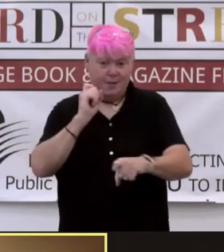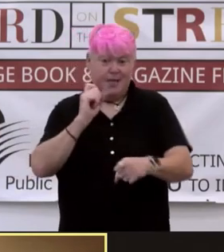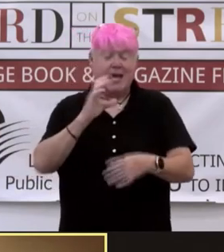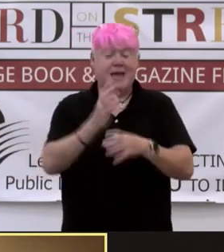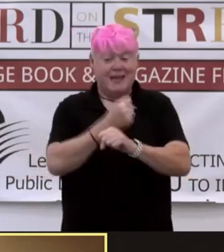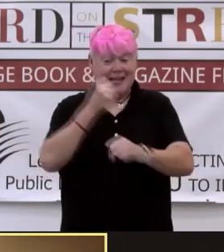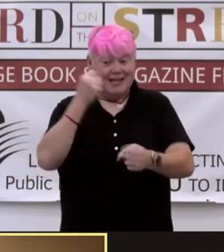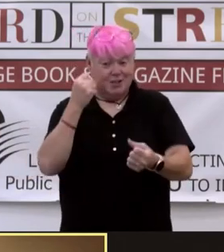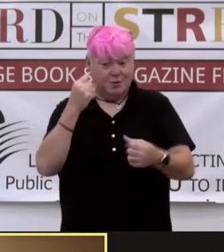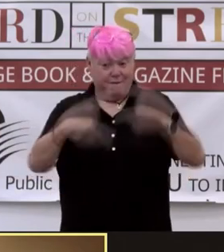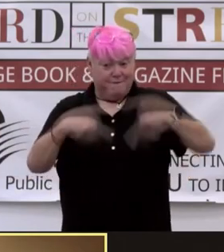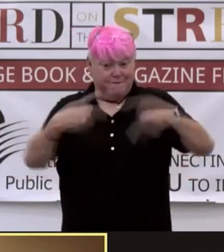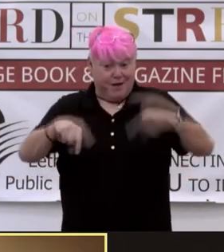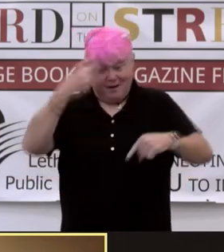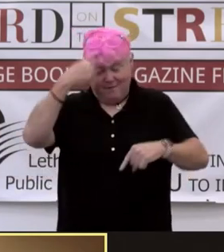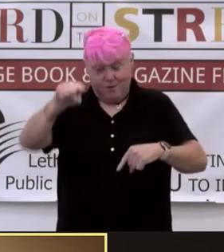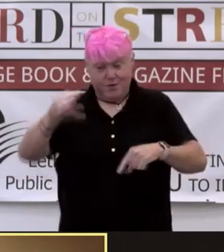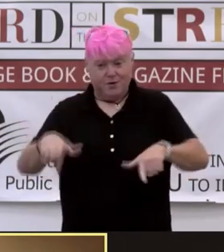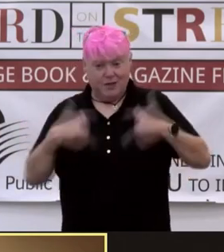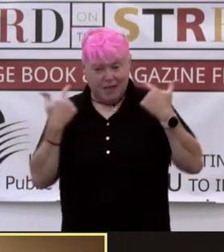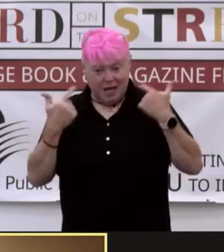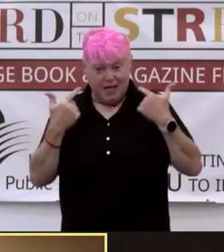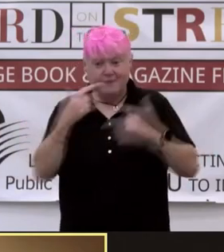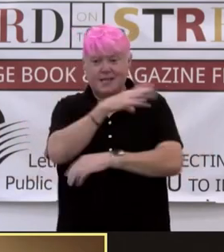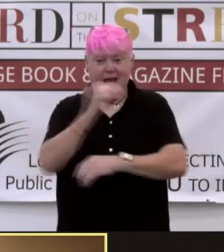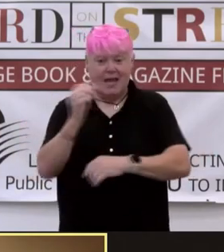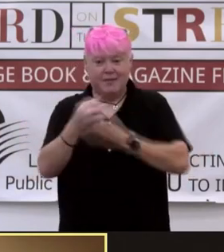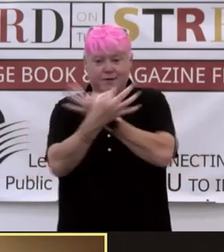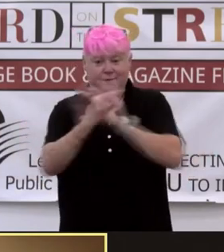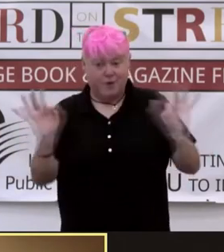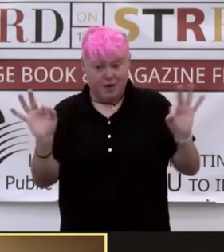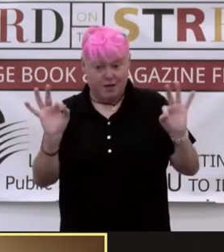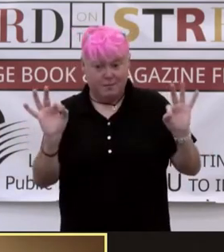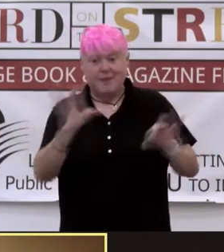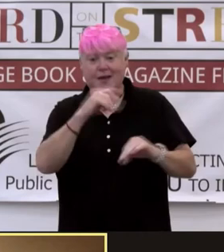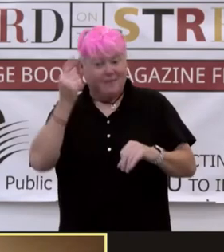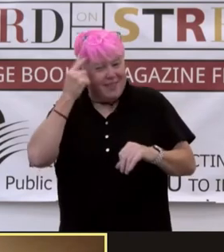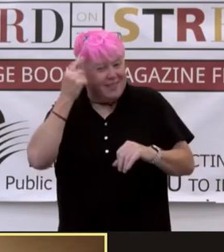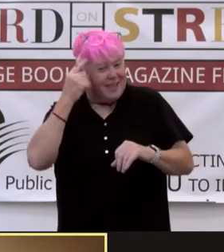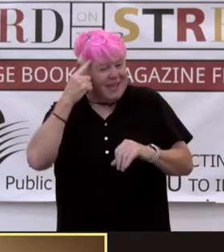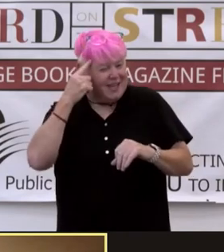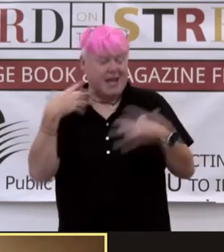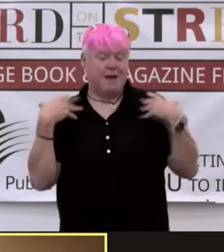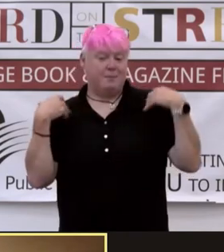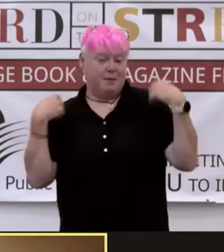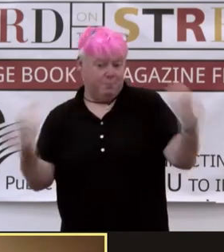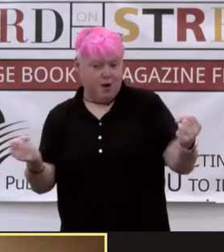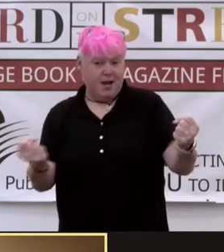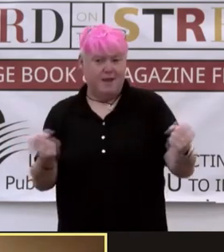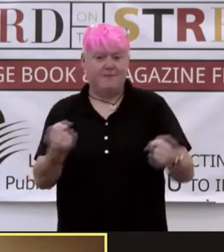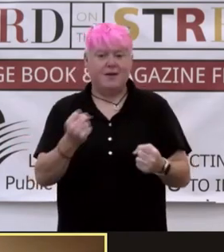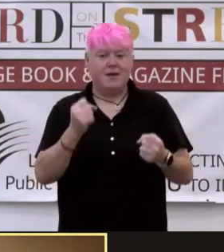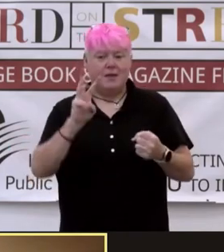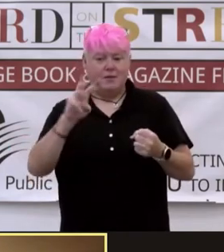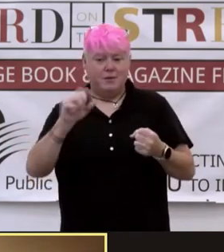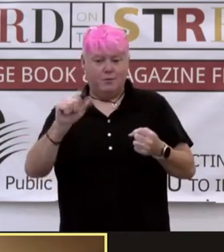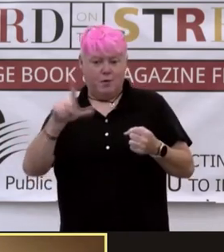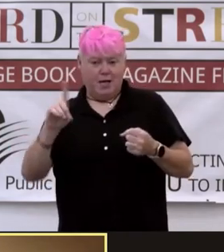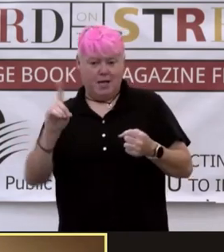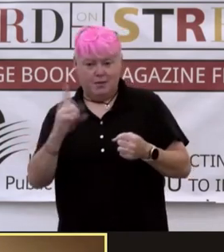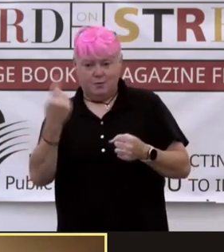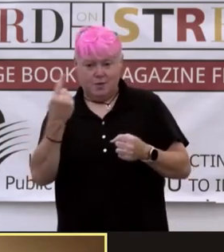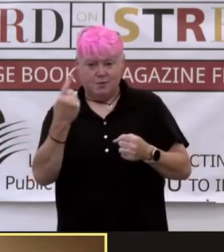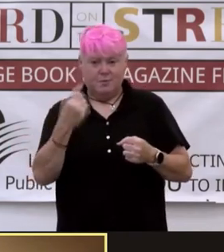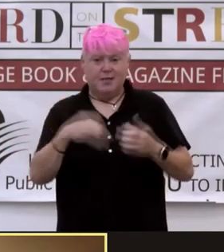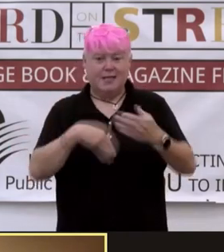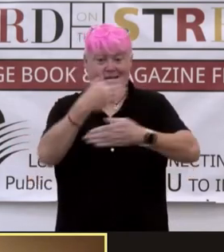their lives and their freedom that will require the keenest wits and their bravest hearts. The Wild Ones will be released next summer by